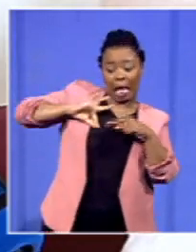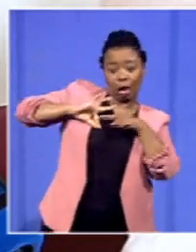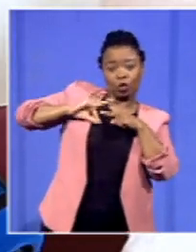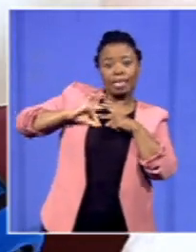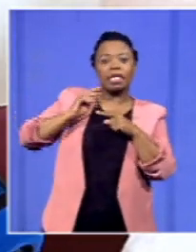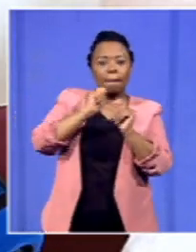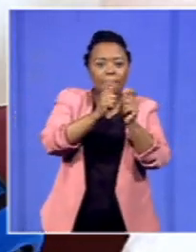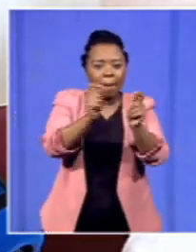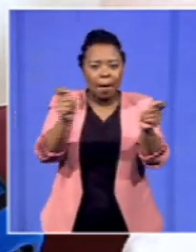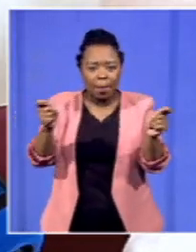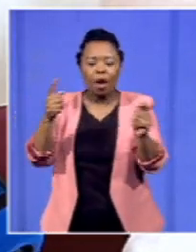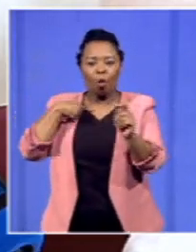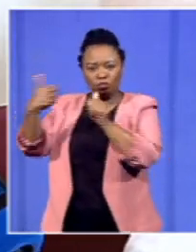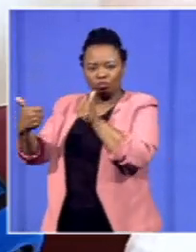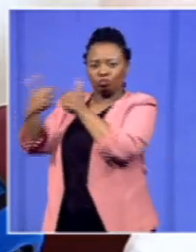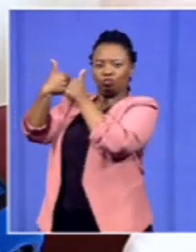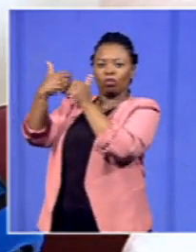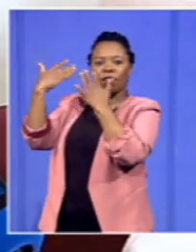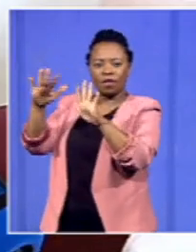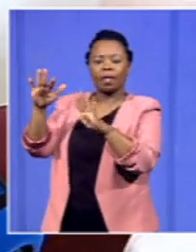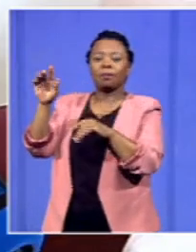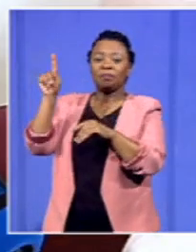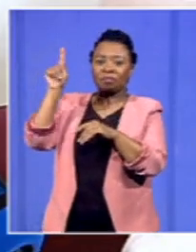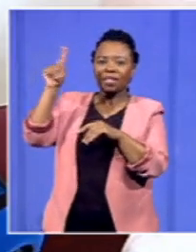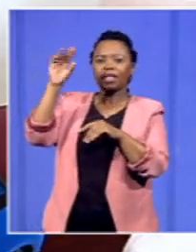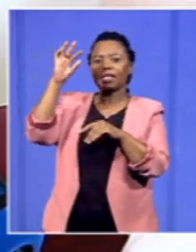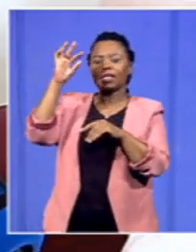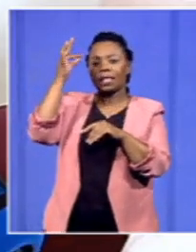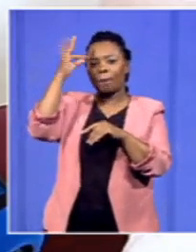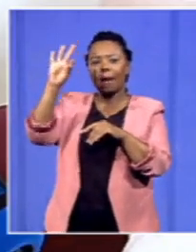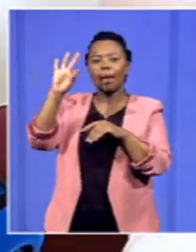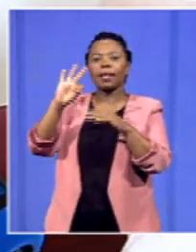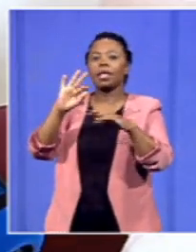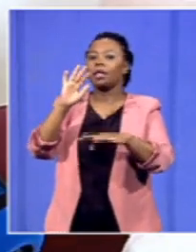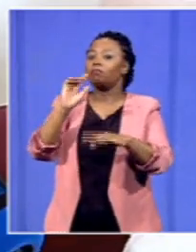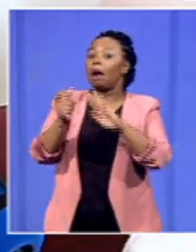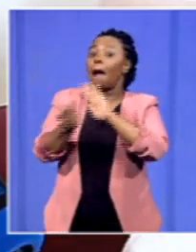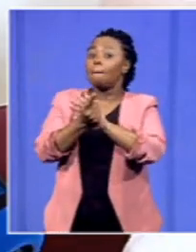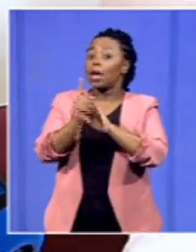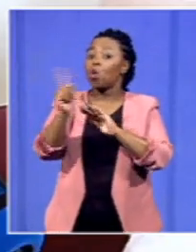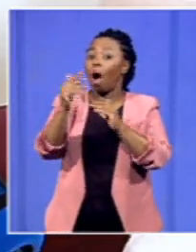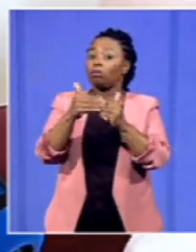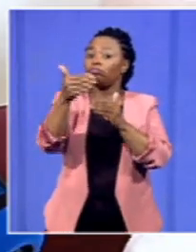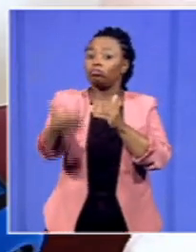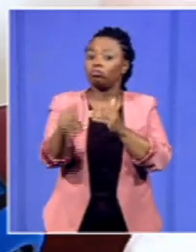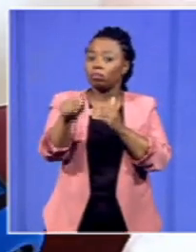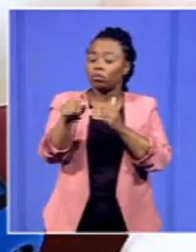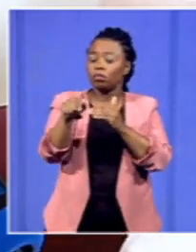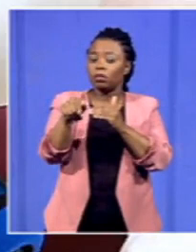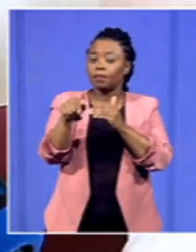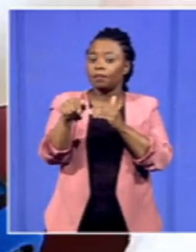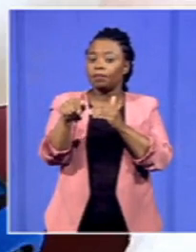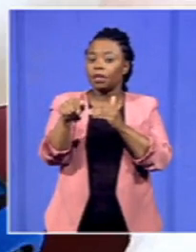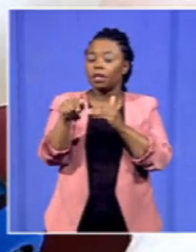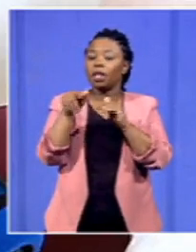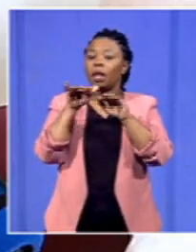we've challenged the department for consequence management to say that what will happen to those that have you